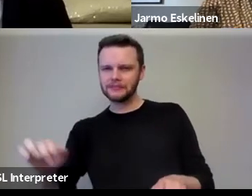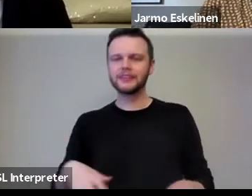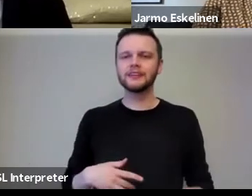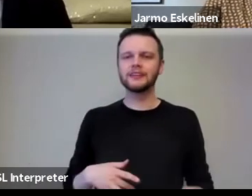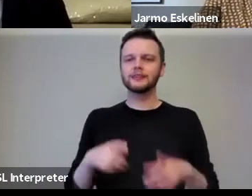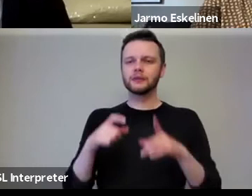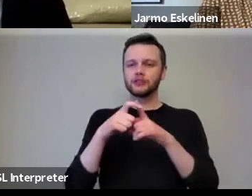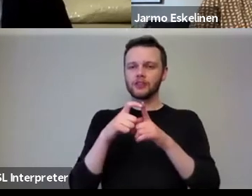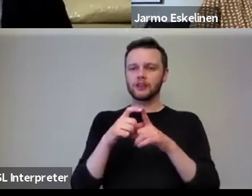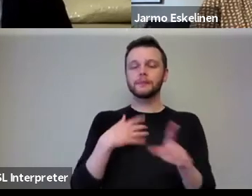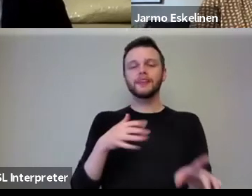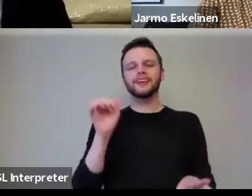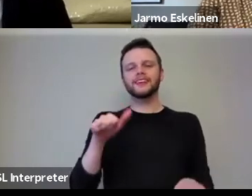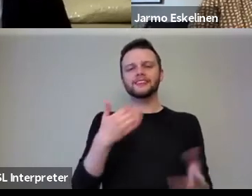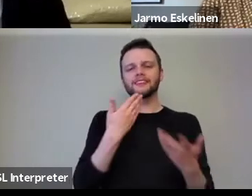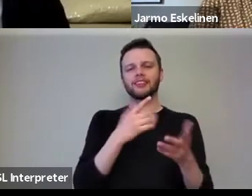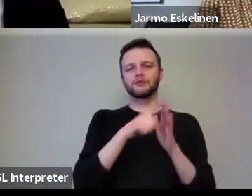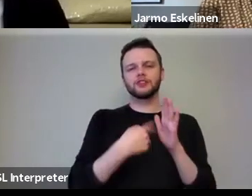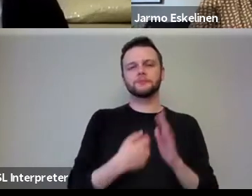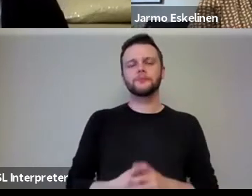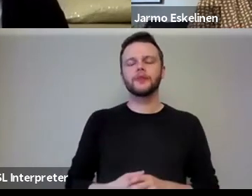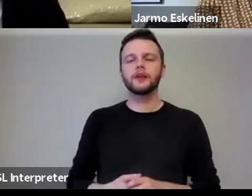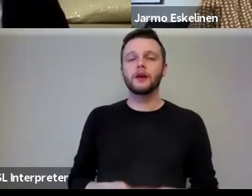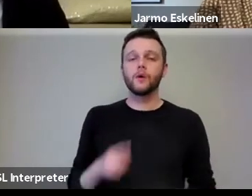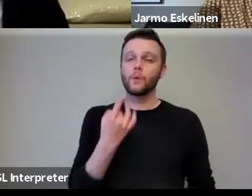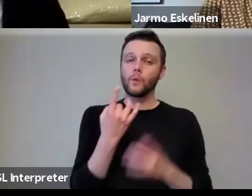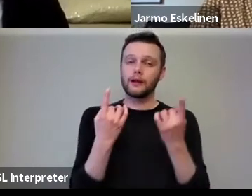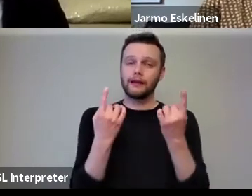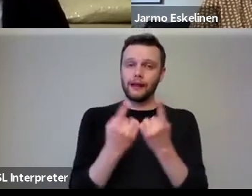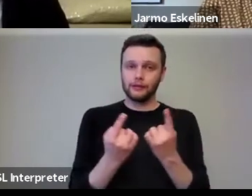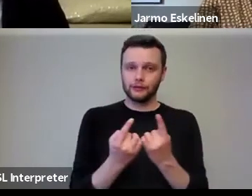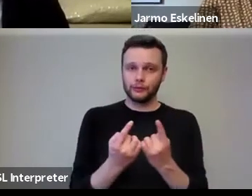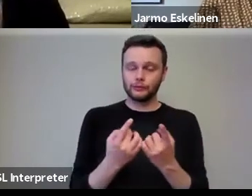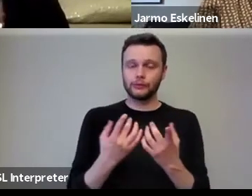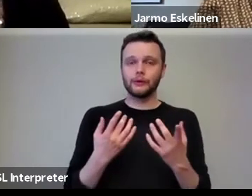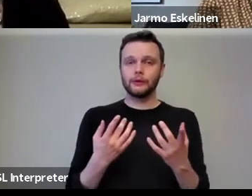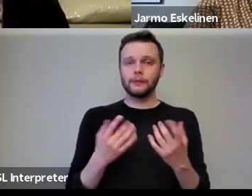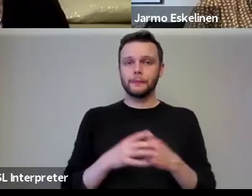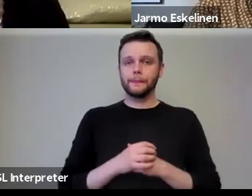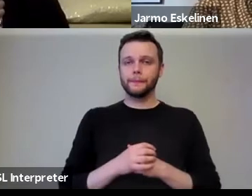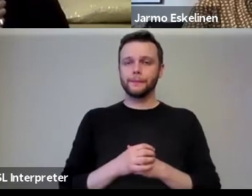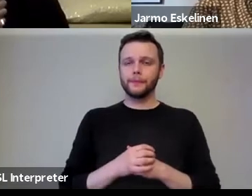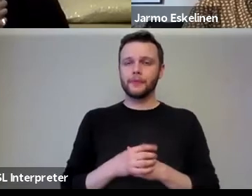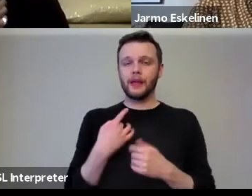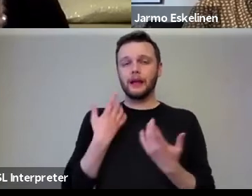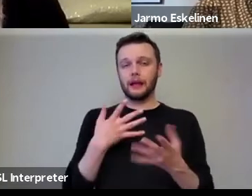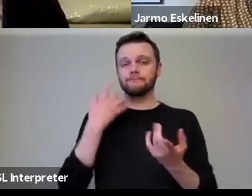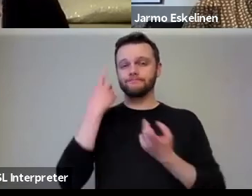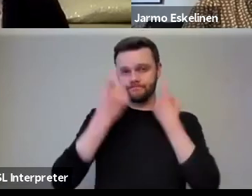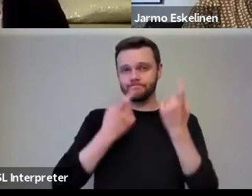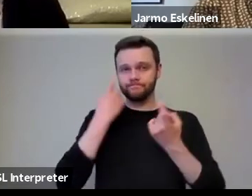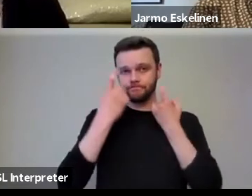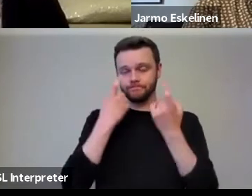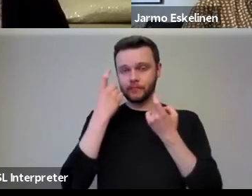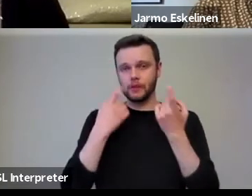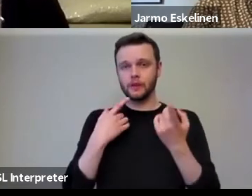Um, yes, thanks Janet. I mean, I think one of the issues in, that we can think about in terms of,